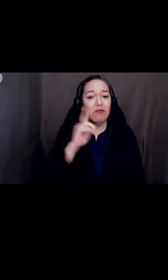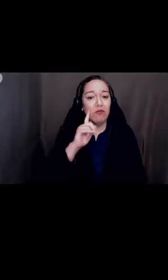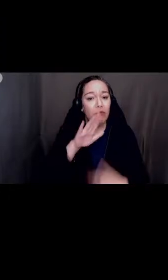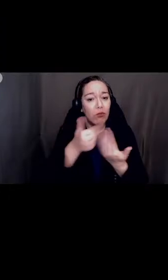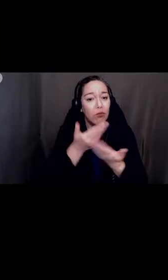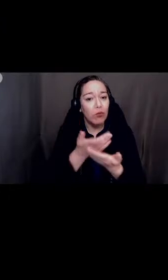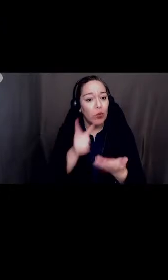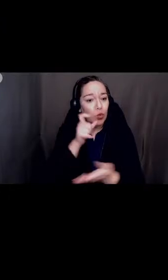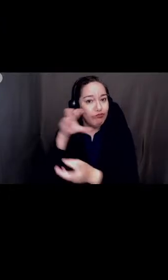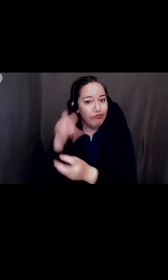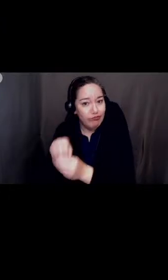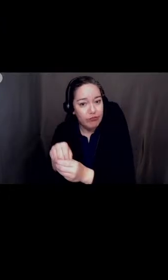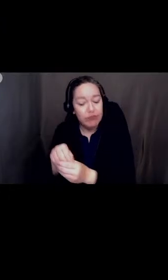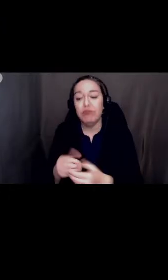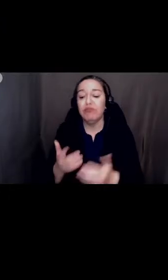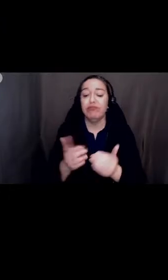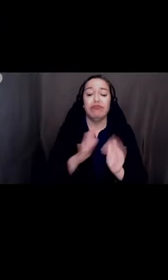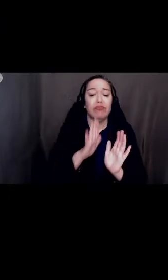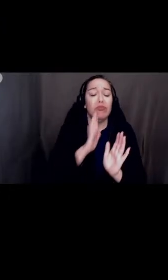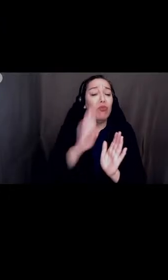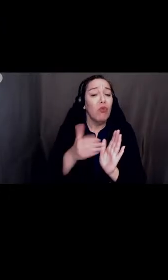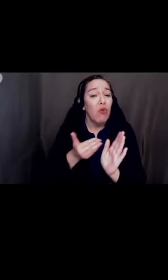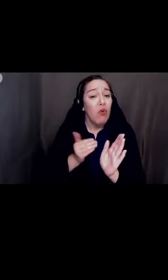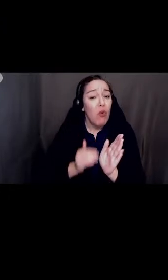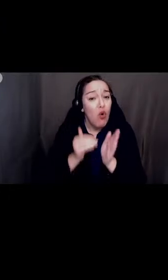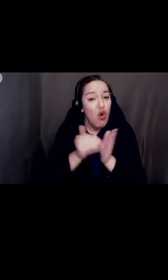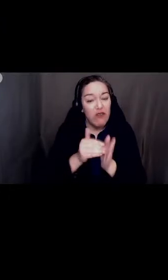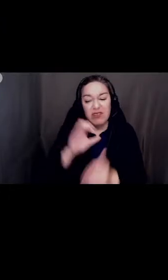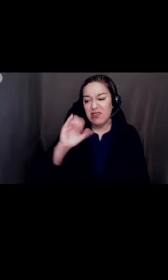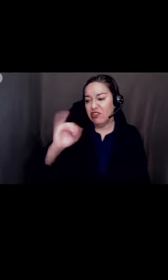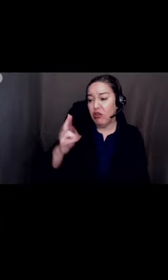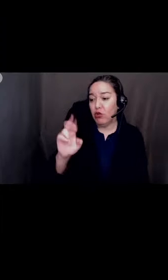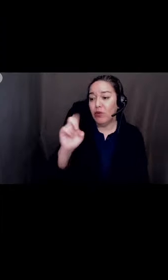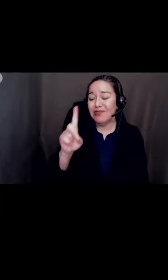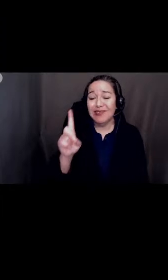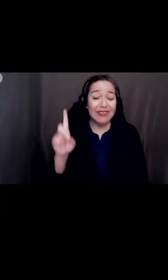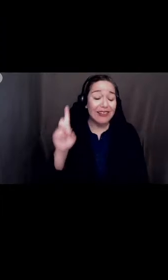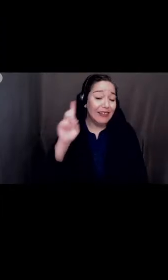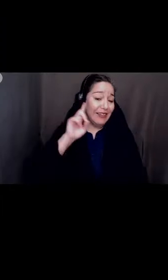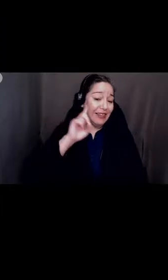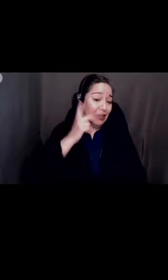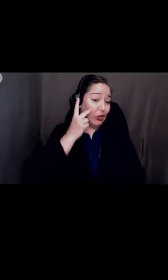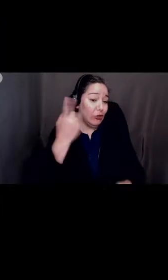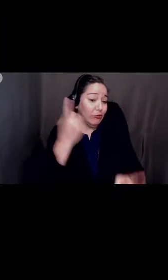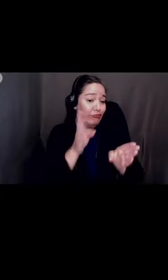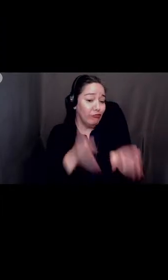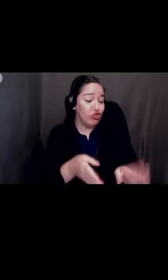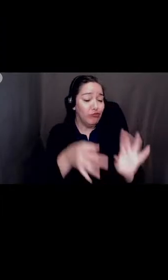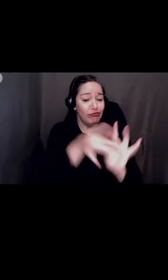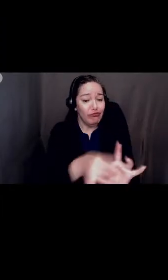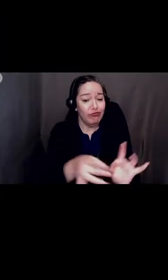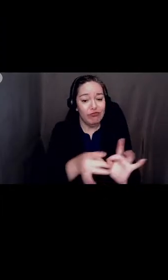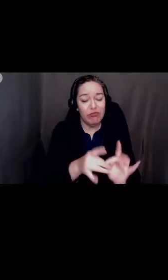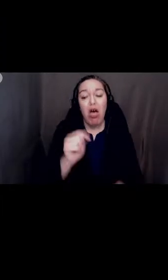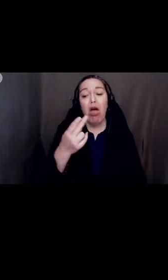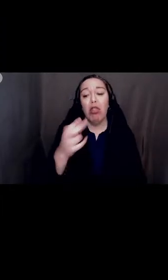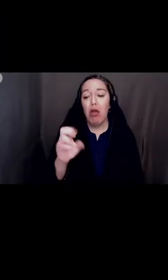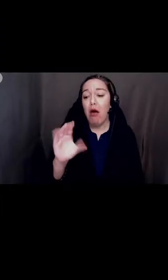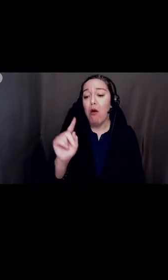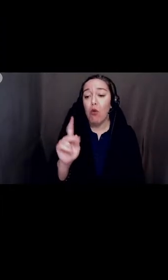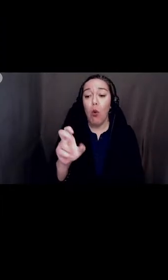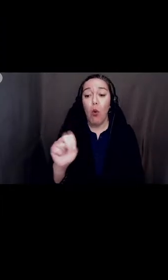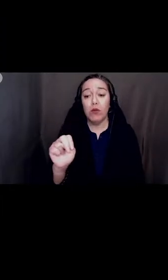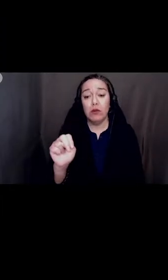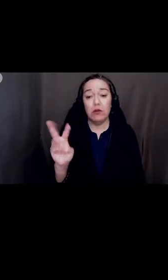Oftentimes in the CGUSD, when we hear someone say the Colton Way, it is used to mean a good thing.